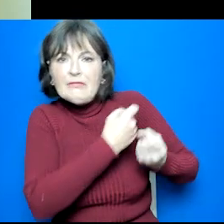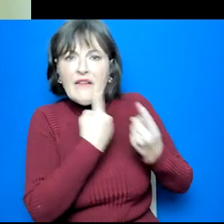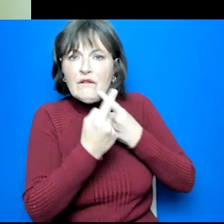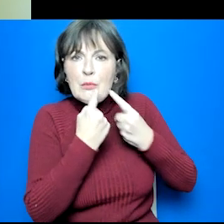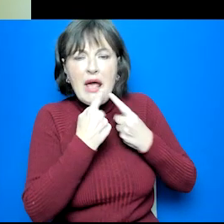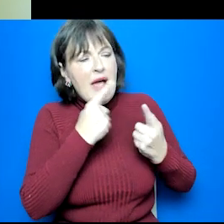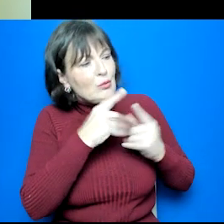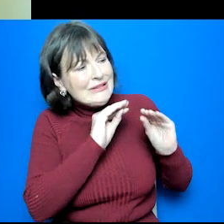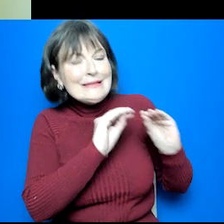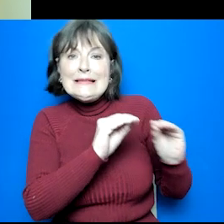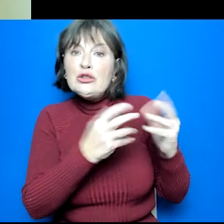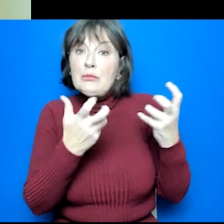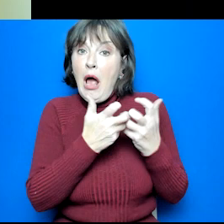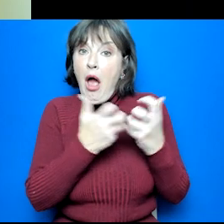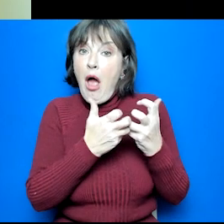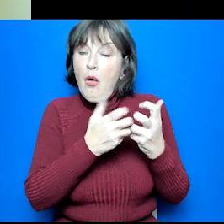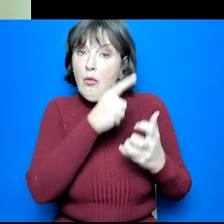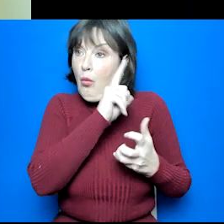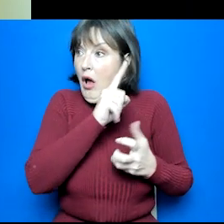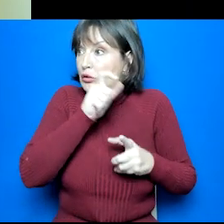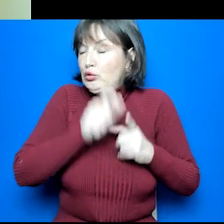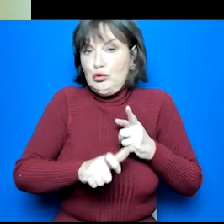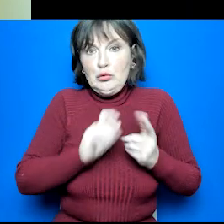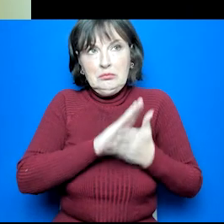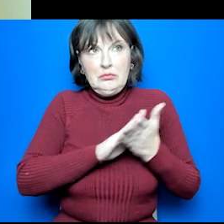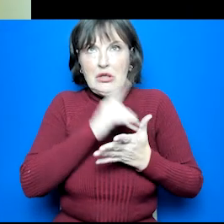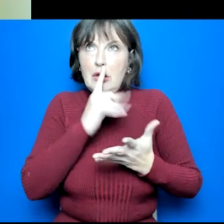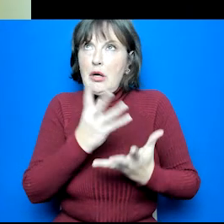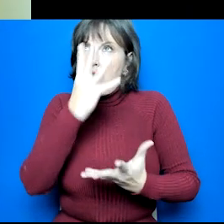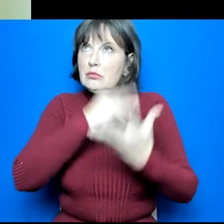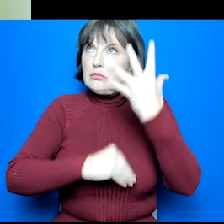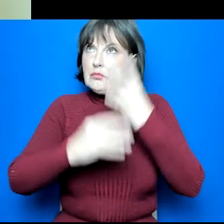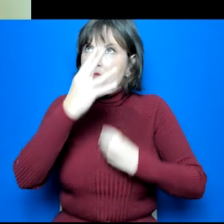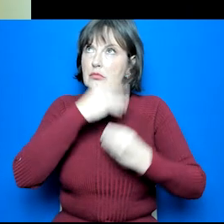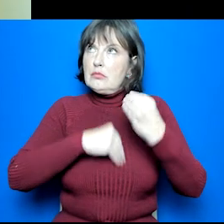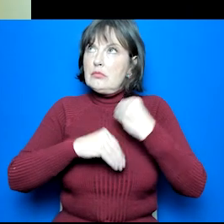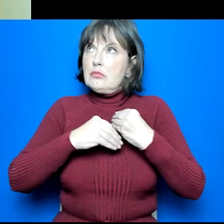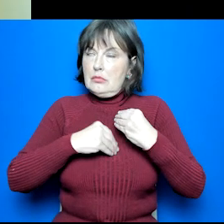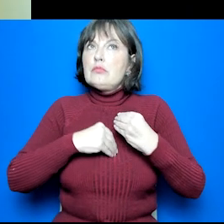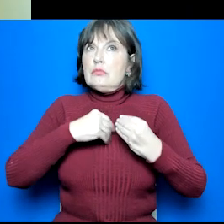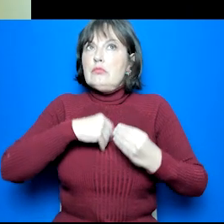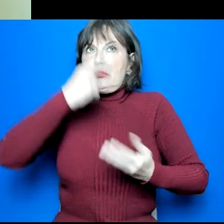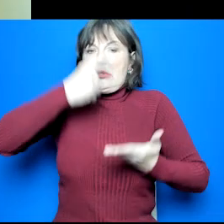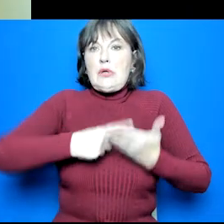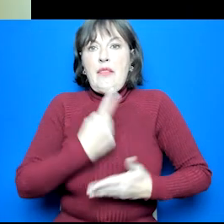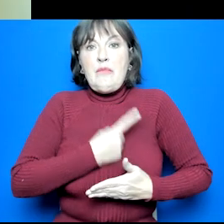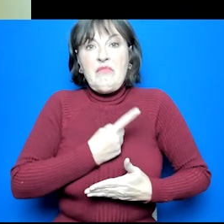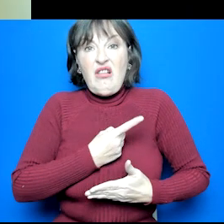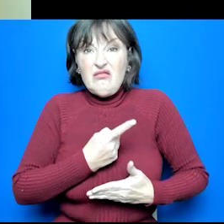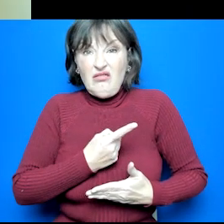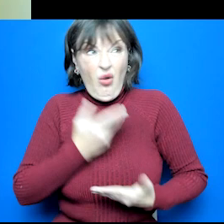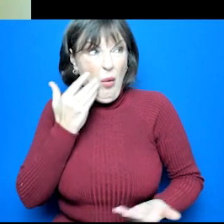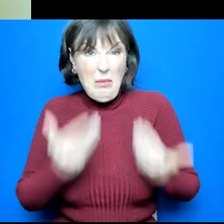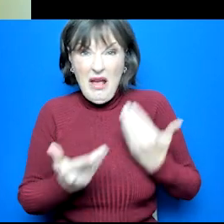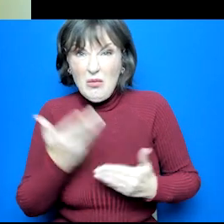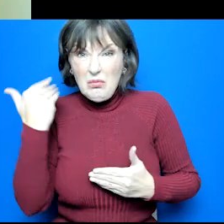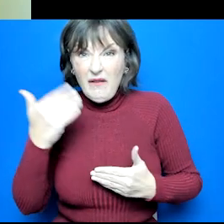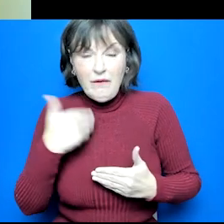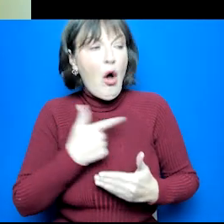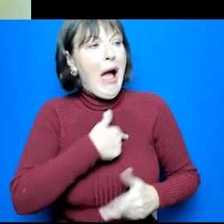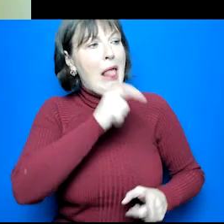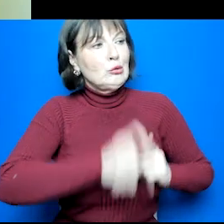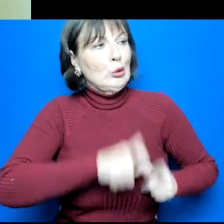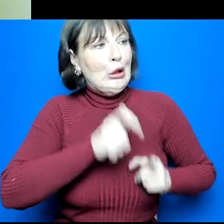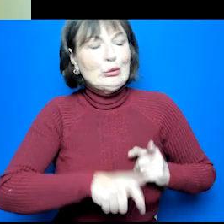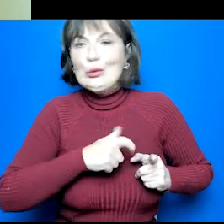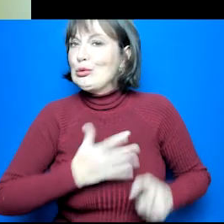need to do to make informed career decisions for themselves, rather than telling them what to do and doing things for them. We support young people from the Primary